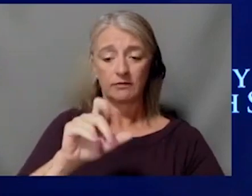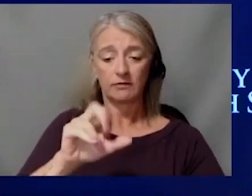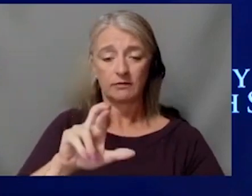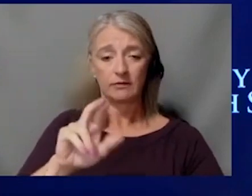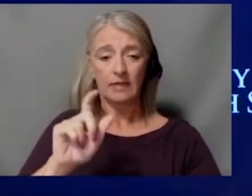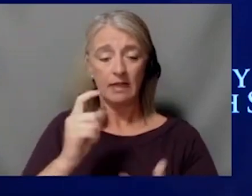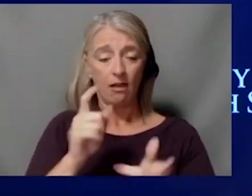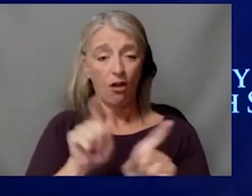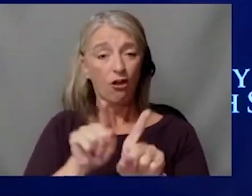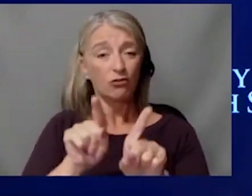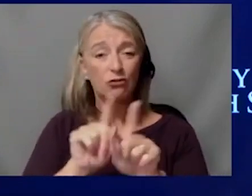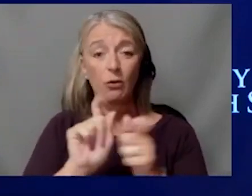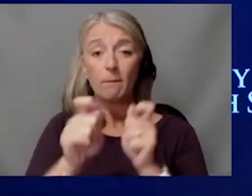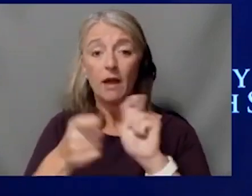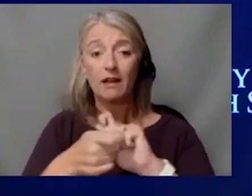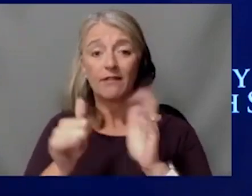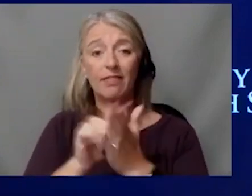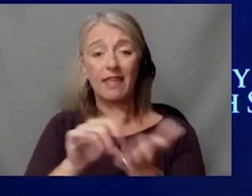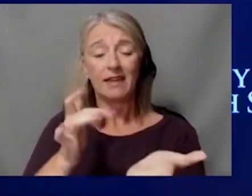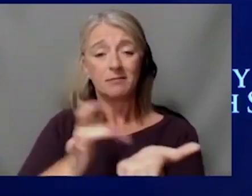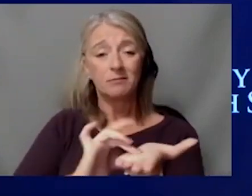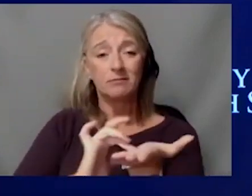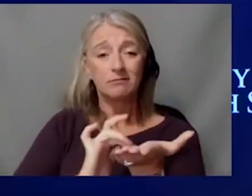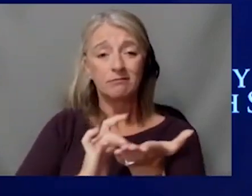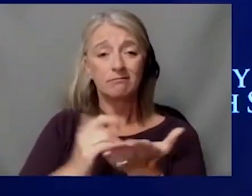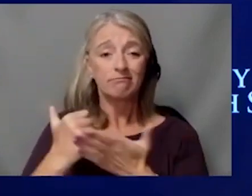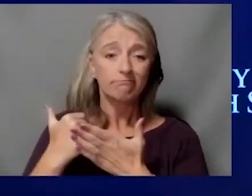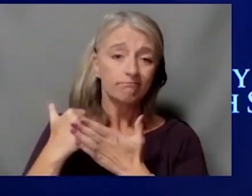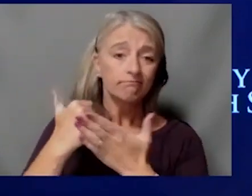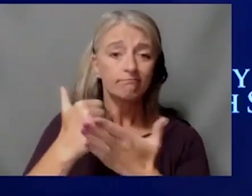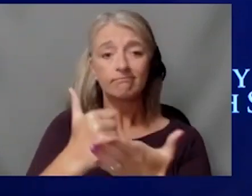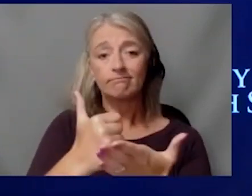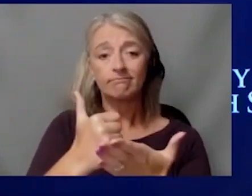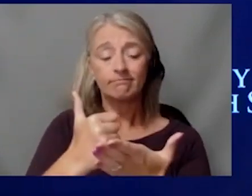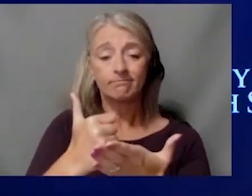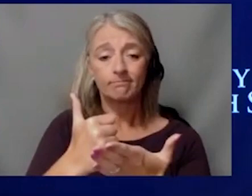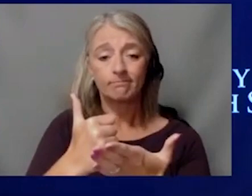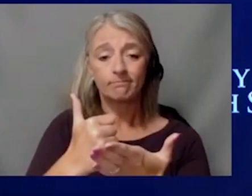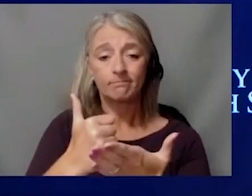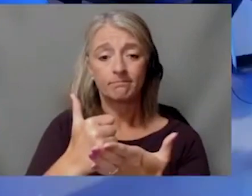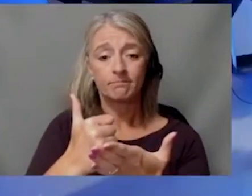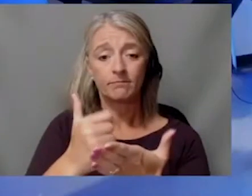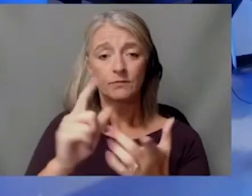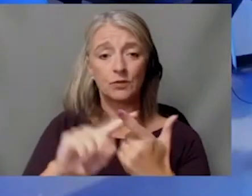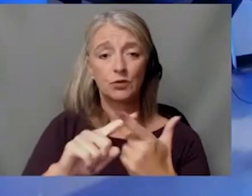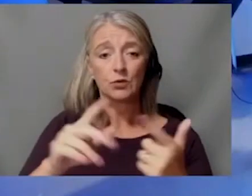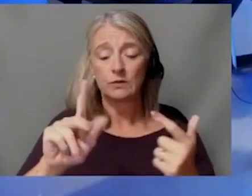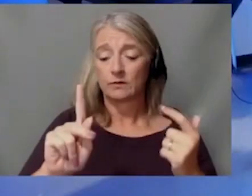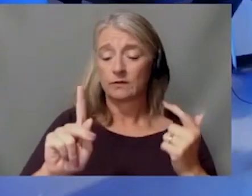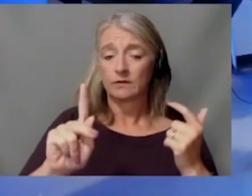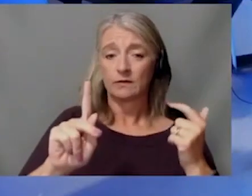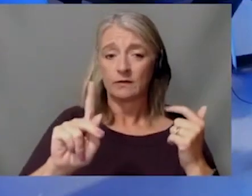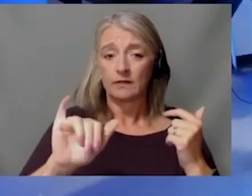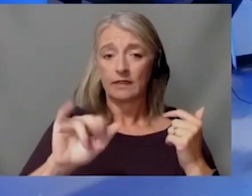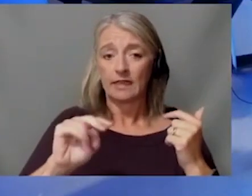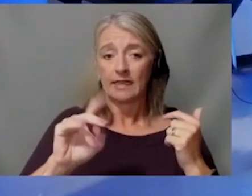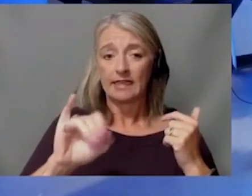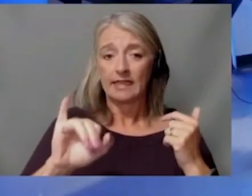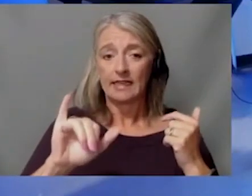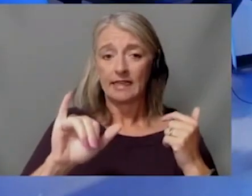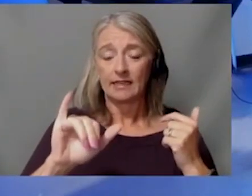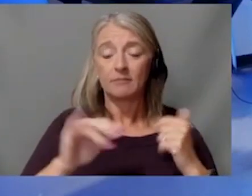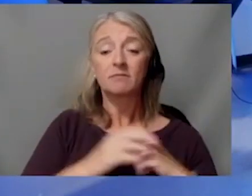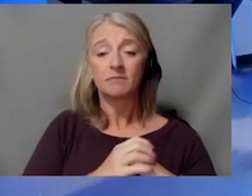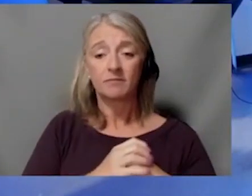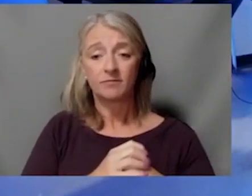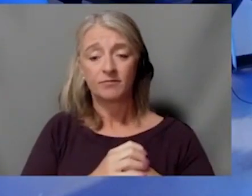ensure its delivery to the kidneys and the urinary tract. We talked about trials being such an important part